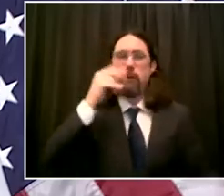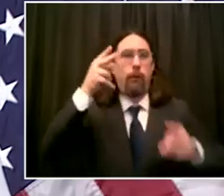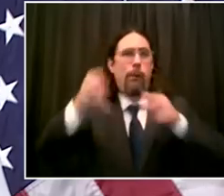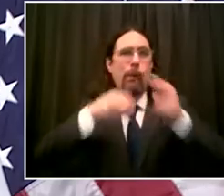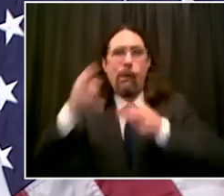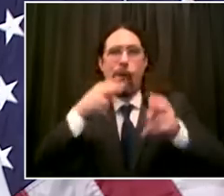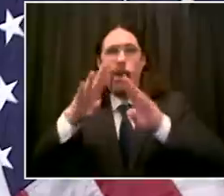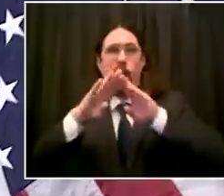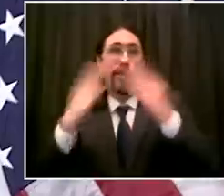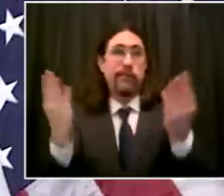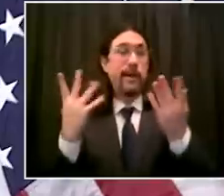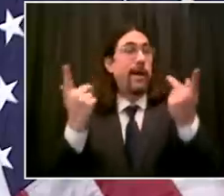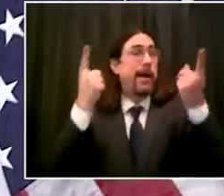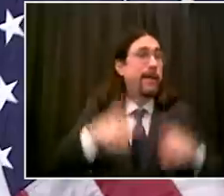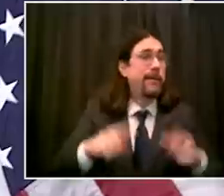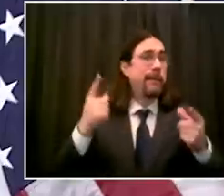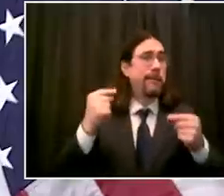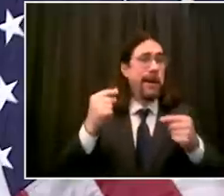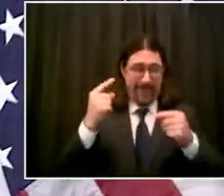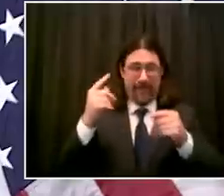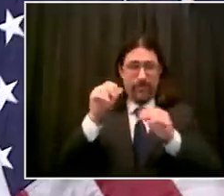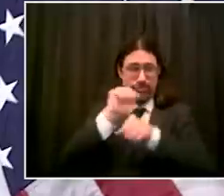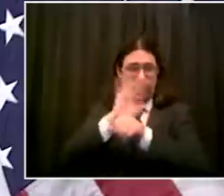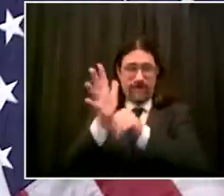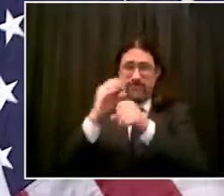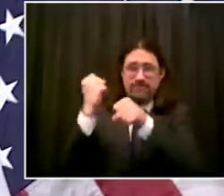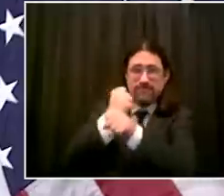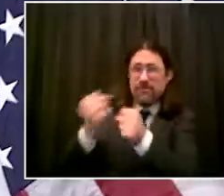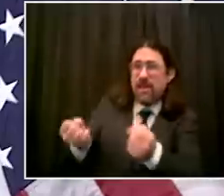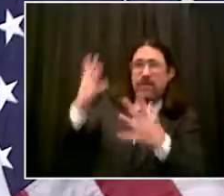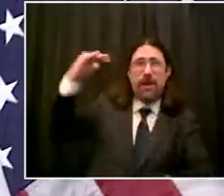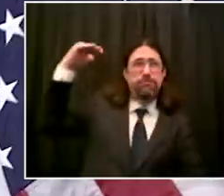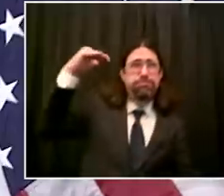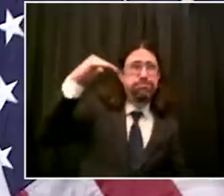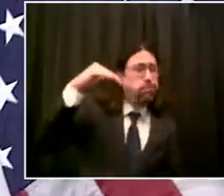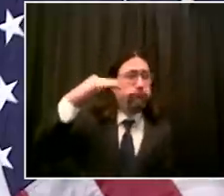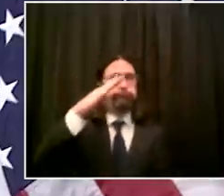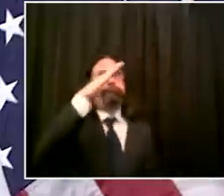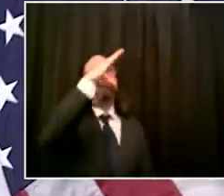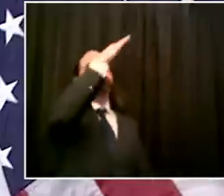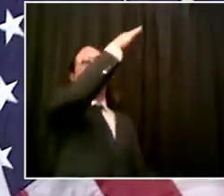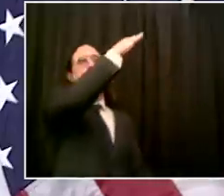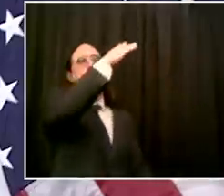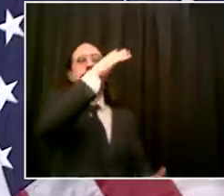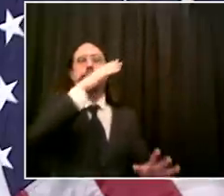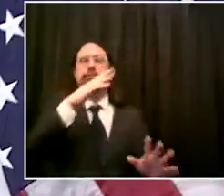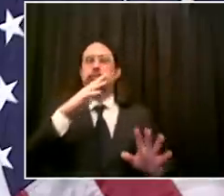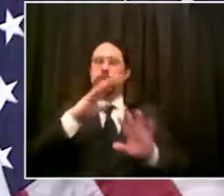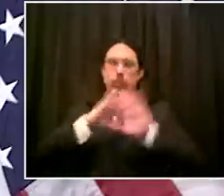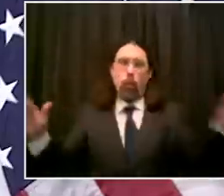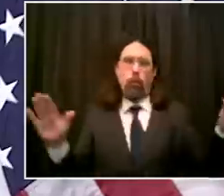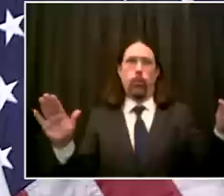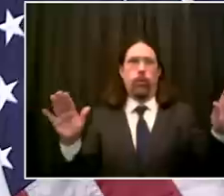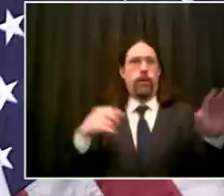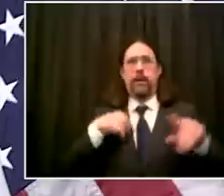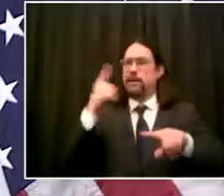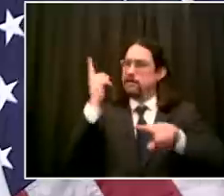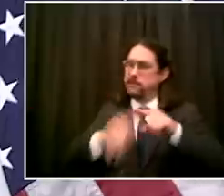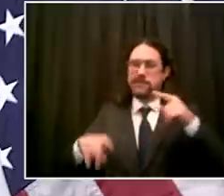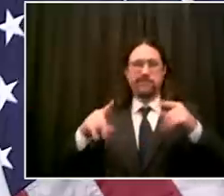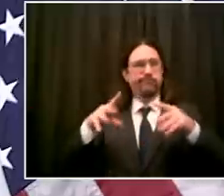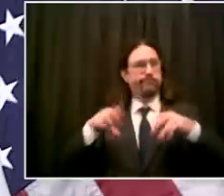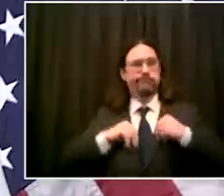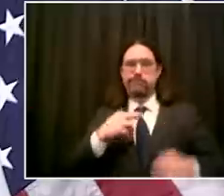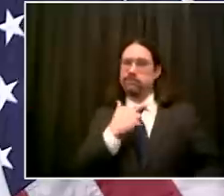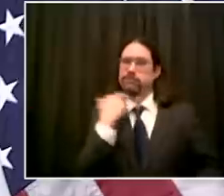kind of superhuman but we cannot have a boomerang we cannot have something where we have to shut down again